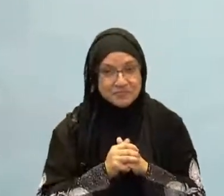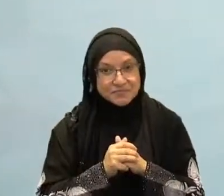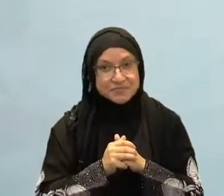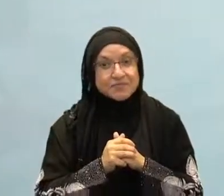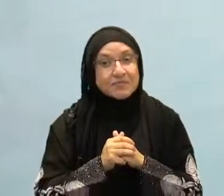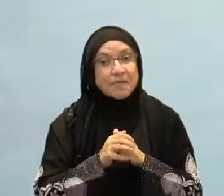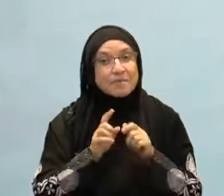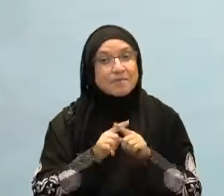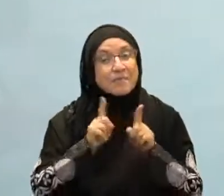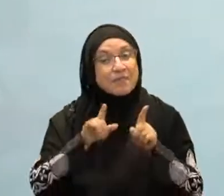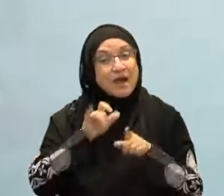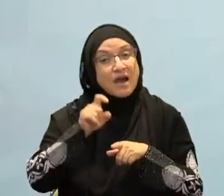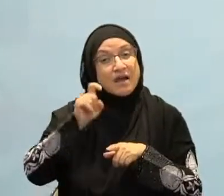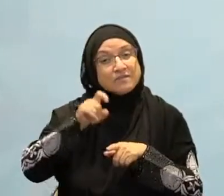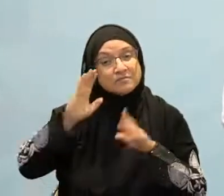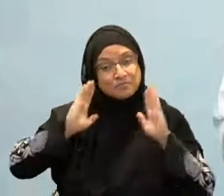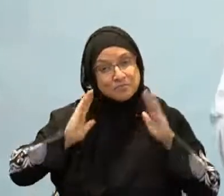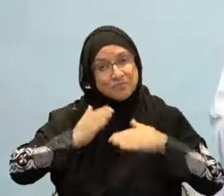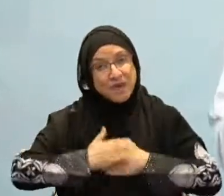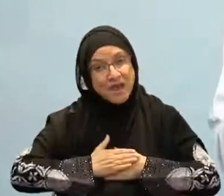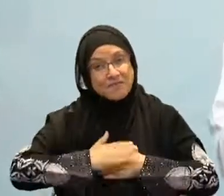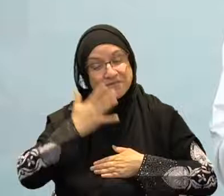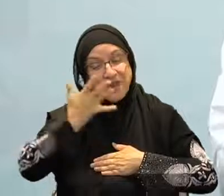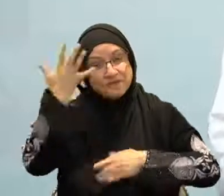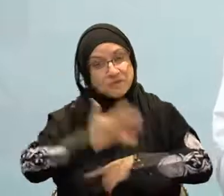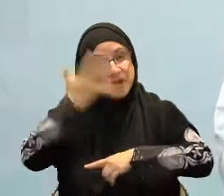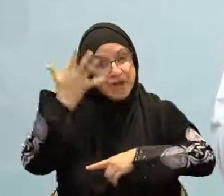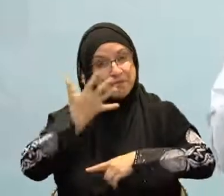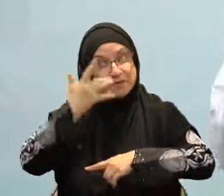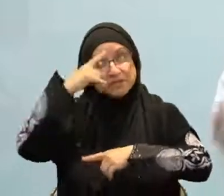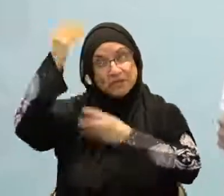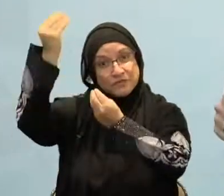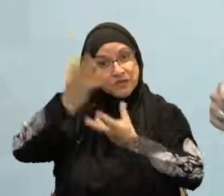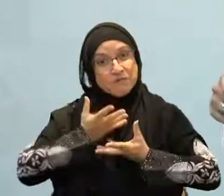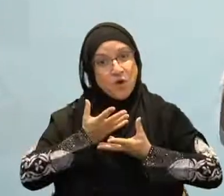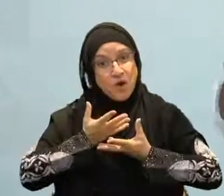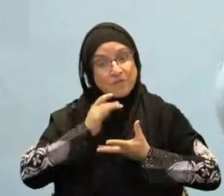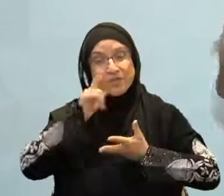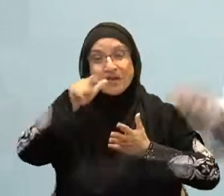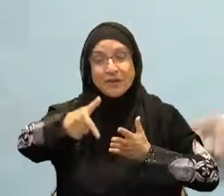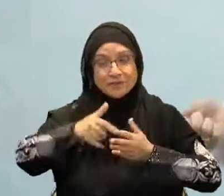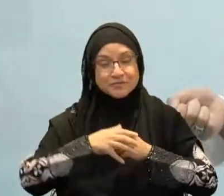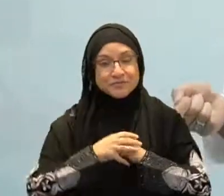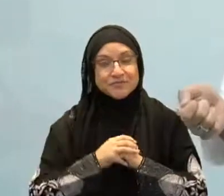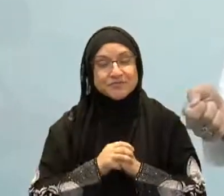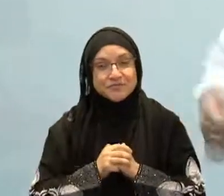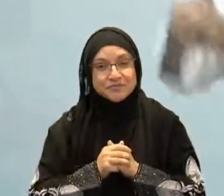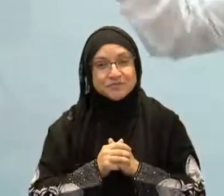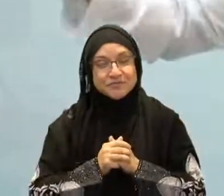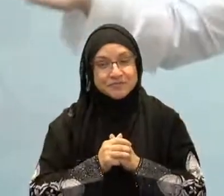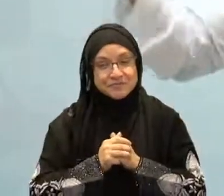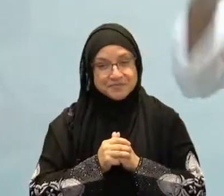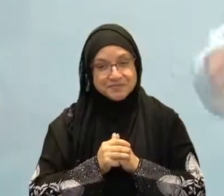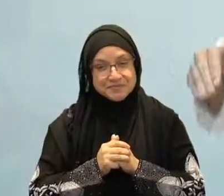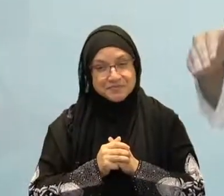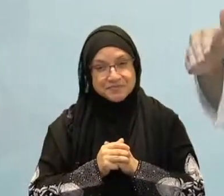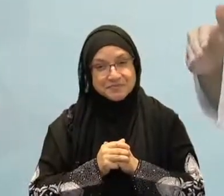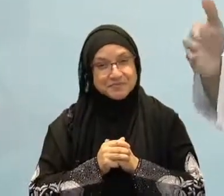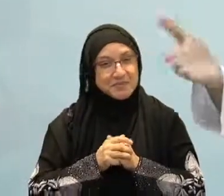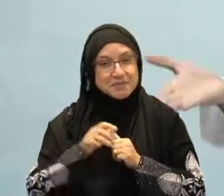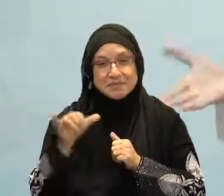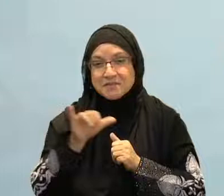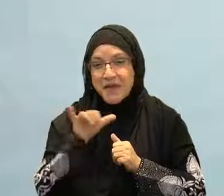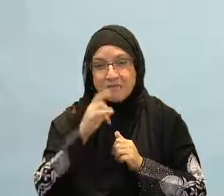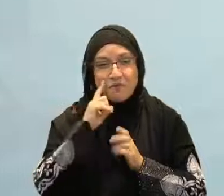ma'doodat, some days that were obligatory for fasting. But when Ramadan came,